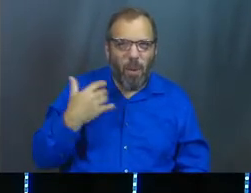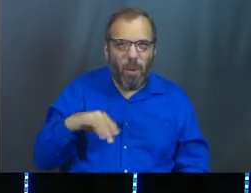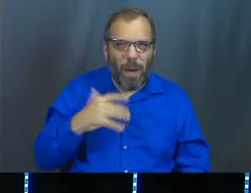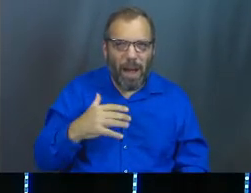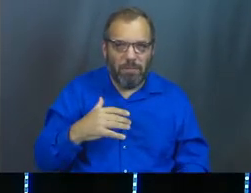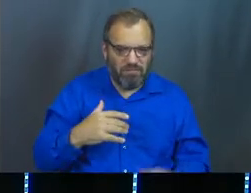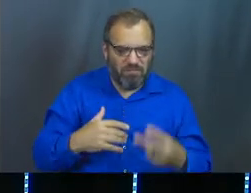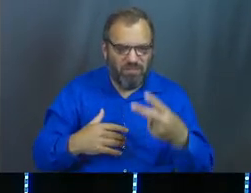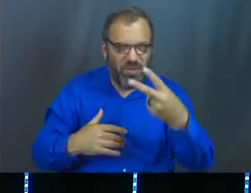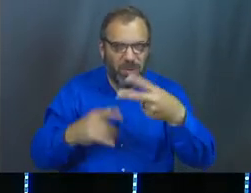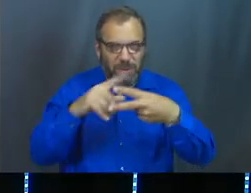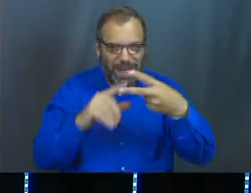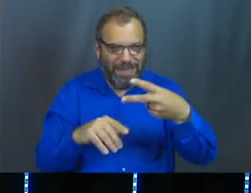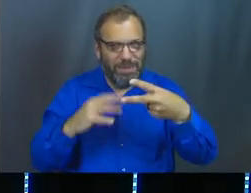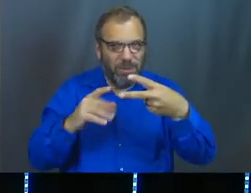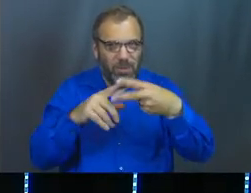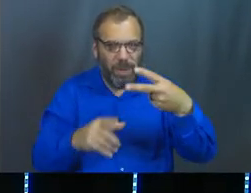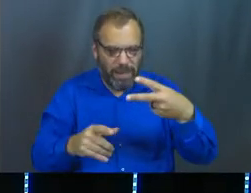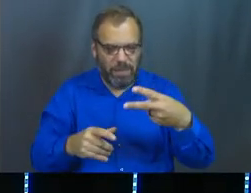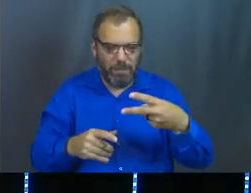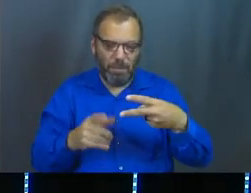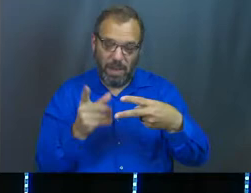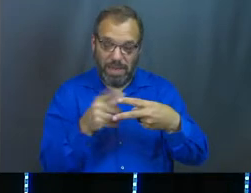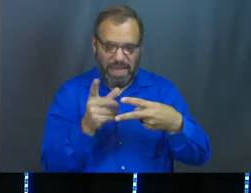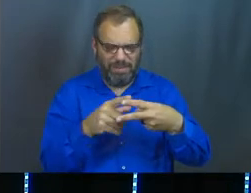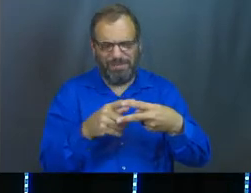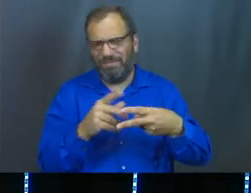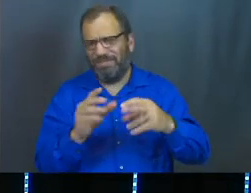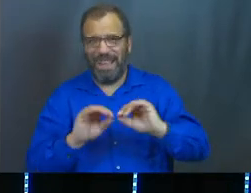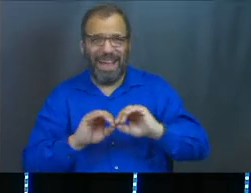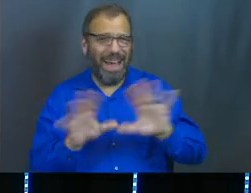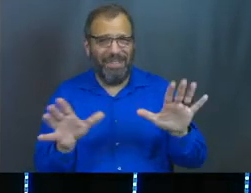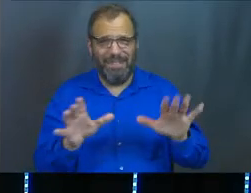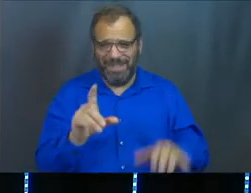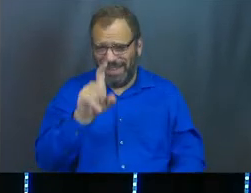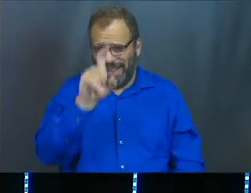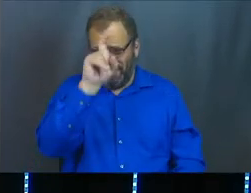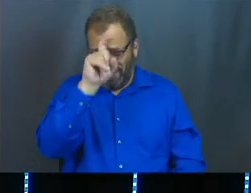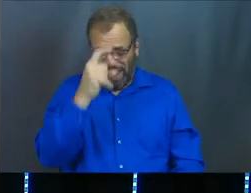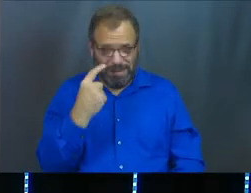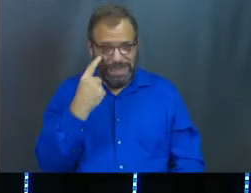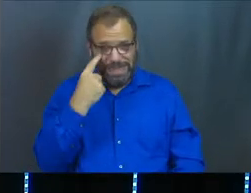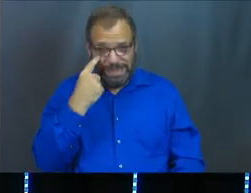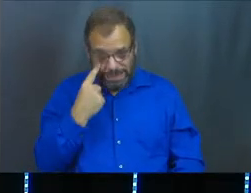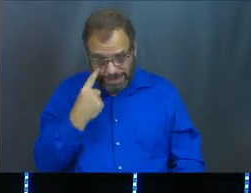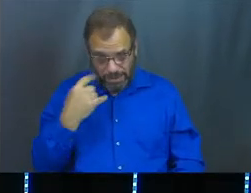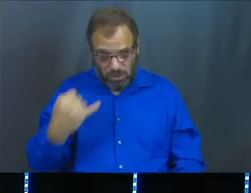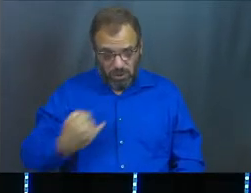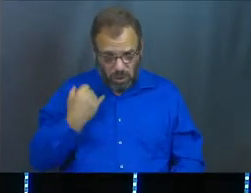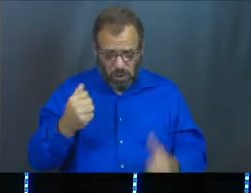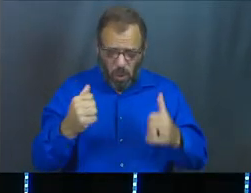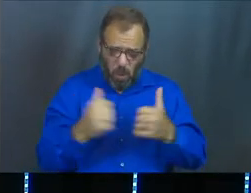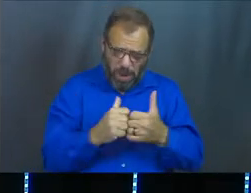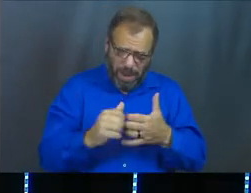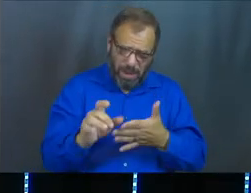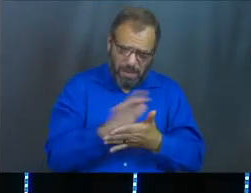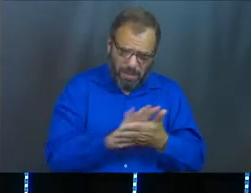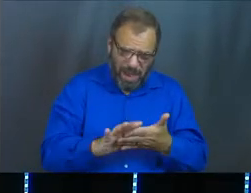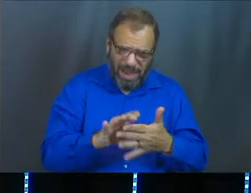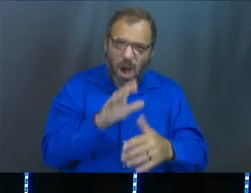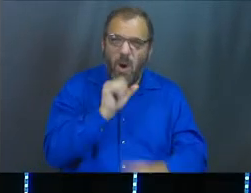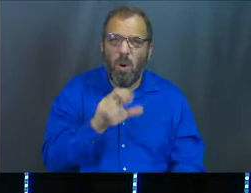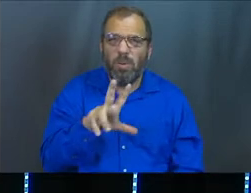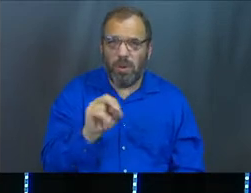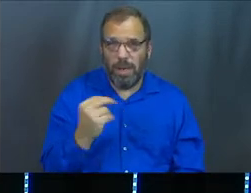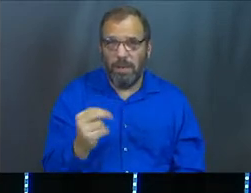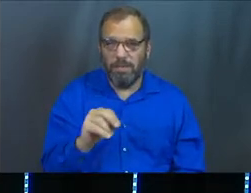super cool in two ways. Number one, of course, Pharaoh has seen this young man with the divine spark in him. He's 30